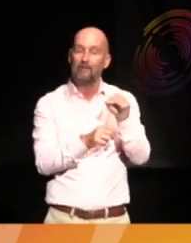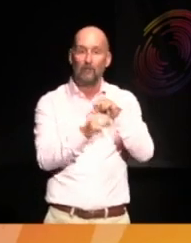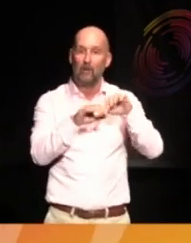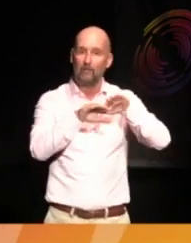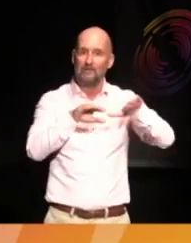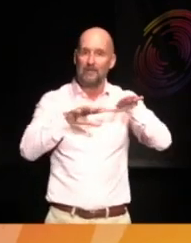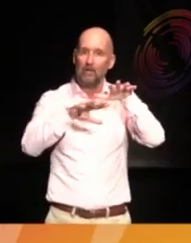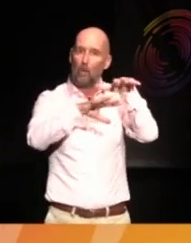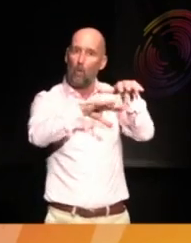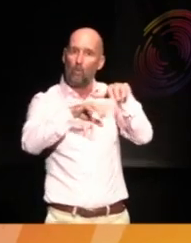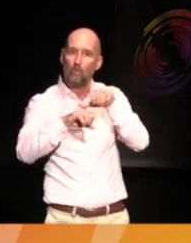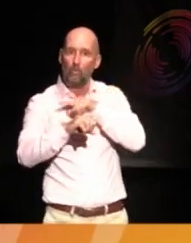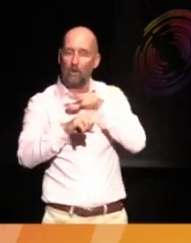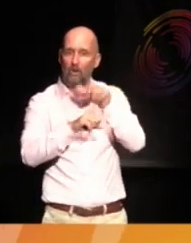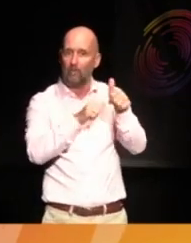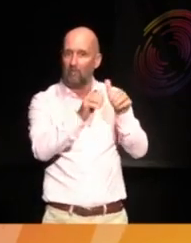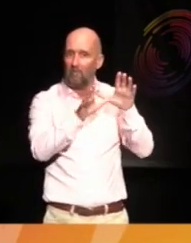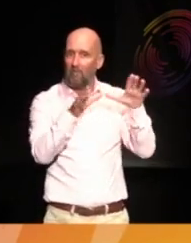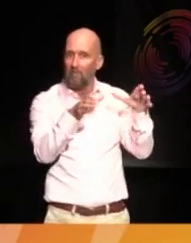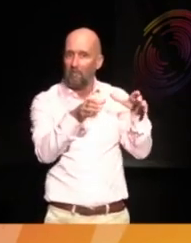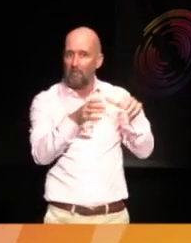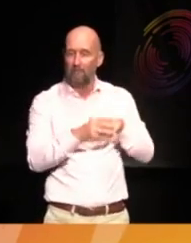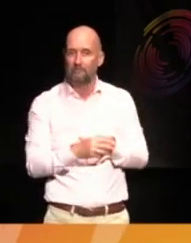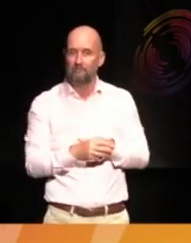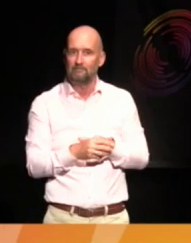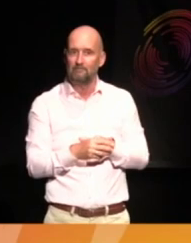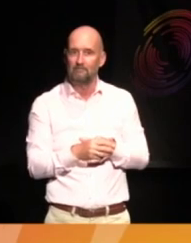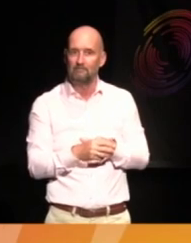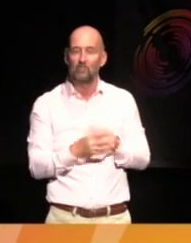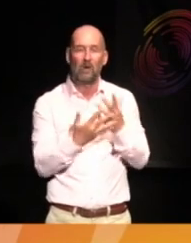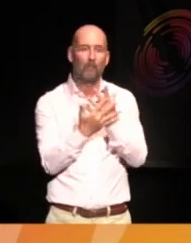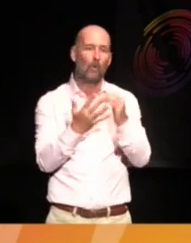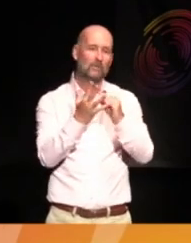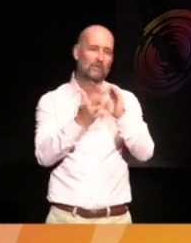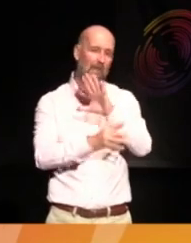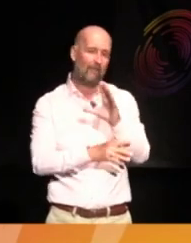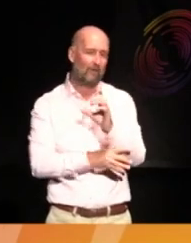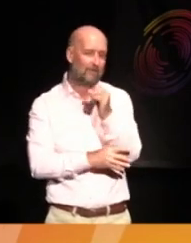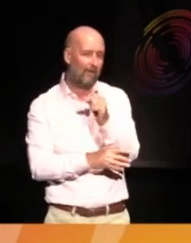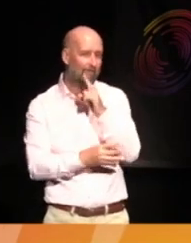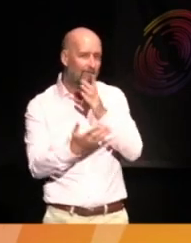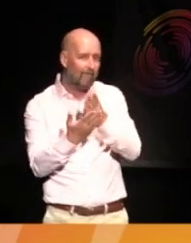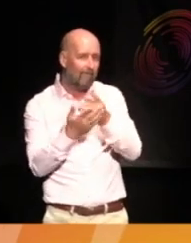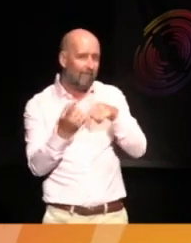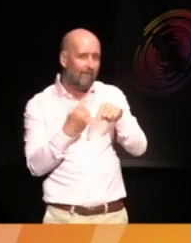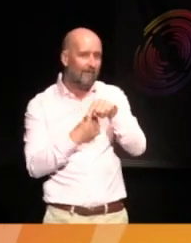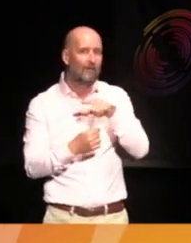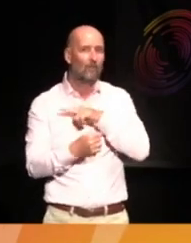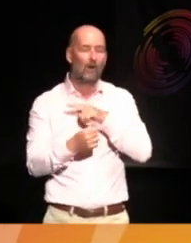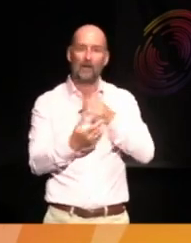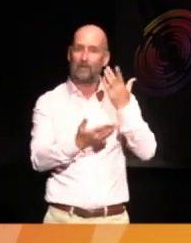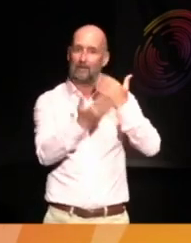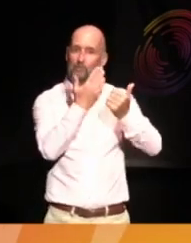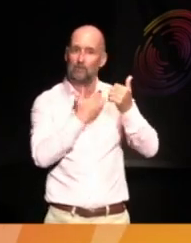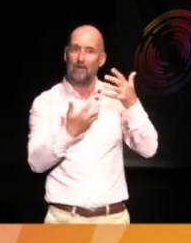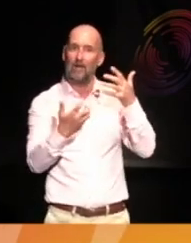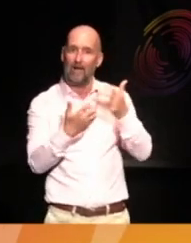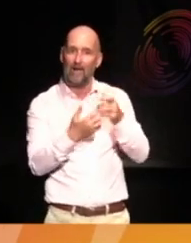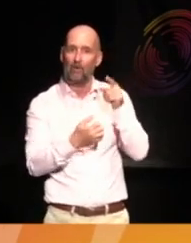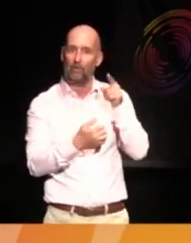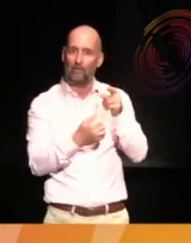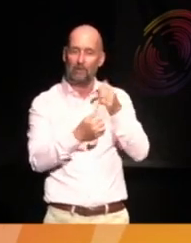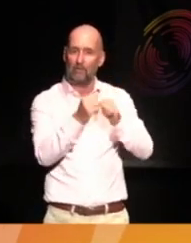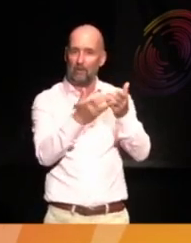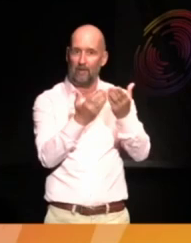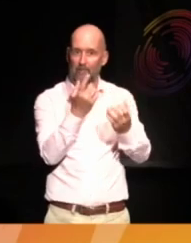called co-curatorship or co-production, which most African museums are trying to embrace as a result of the history of how museums are formed